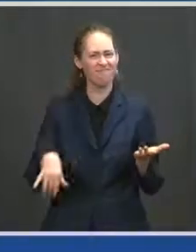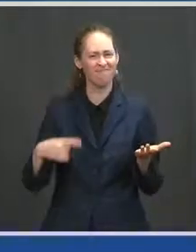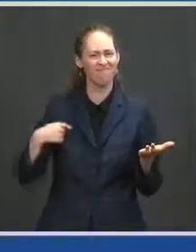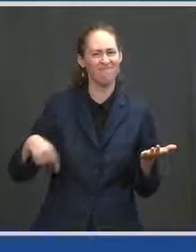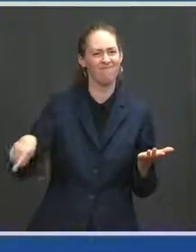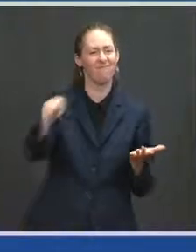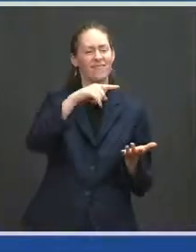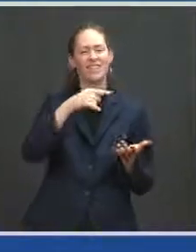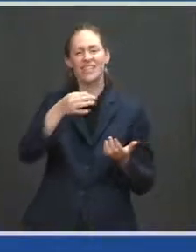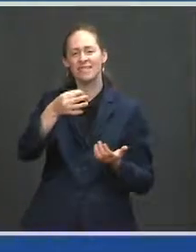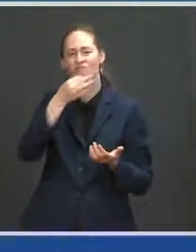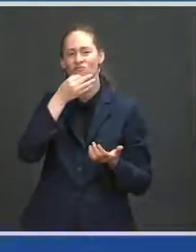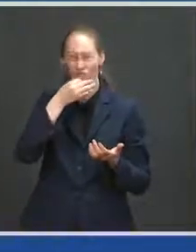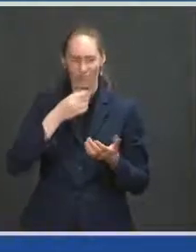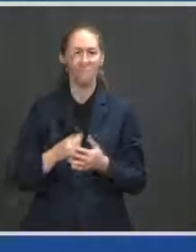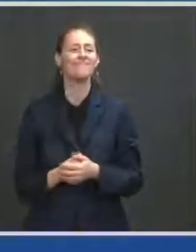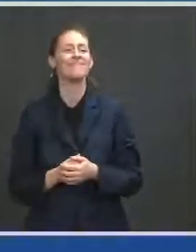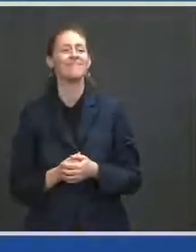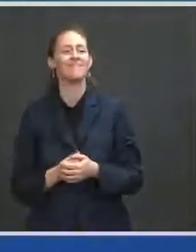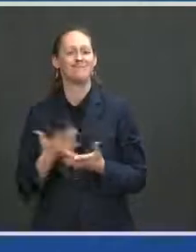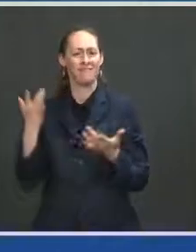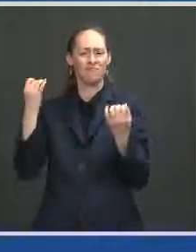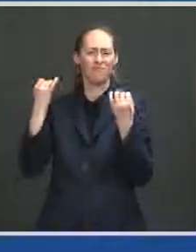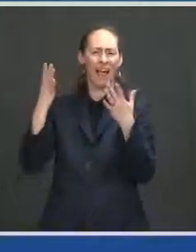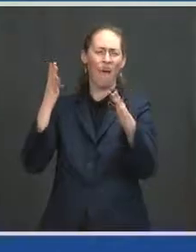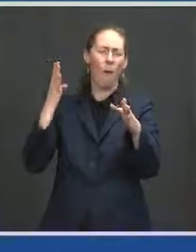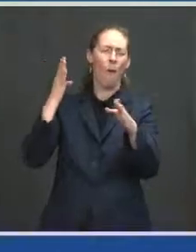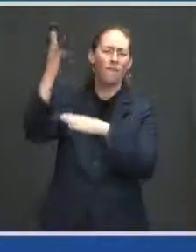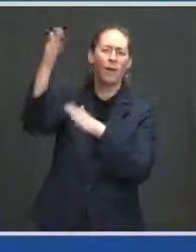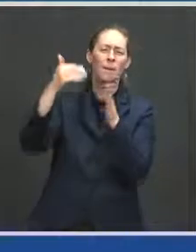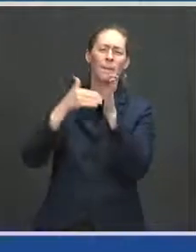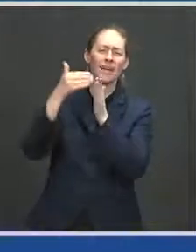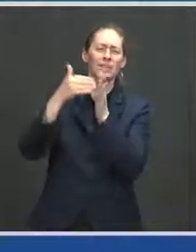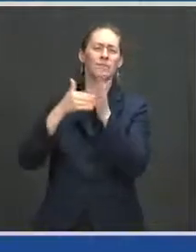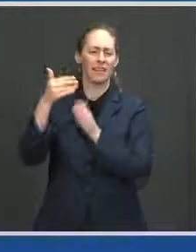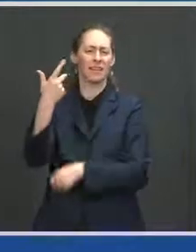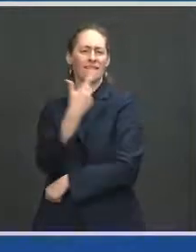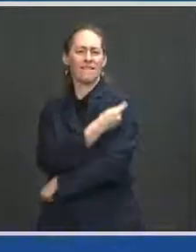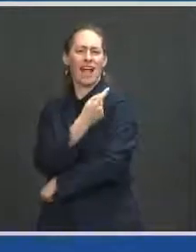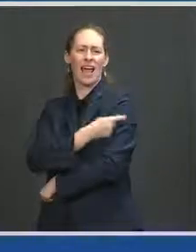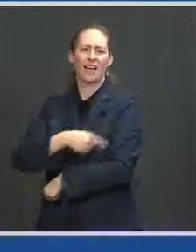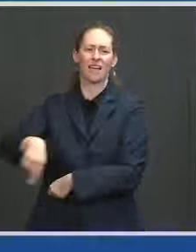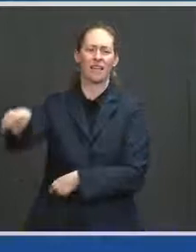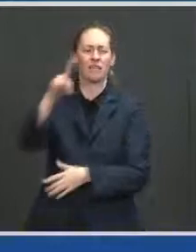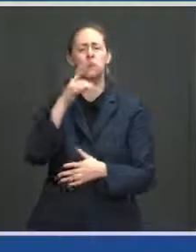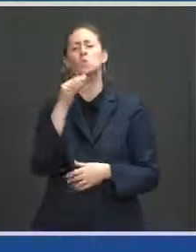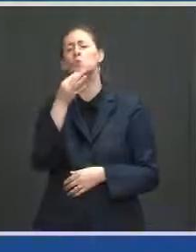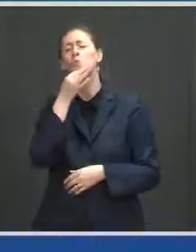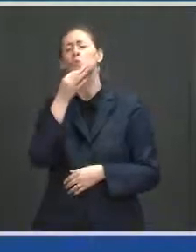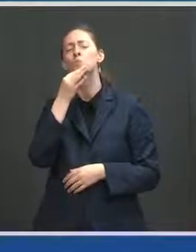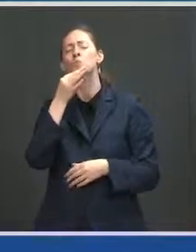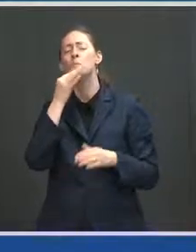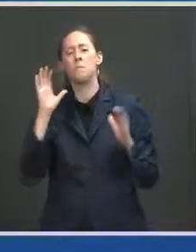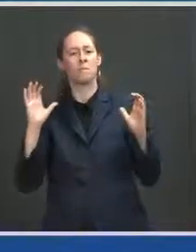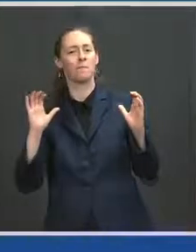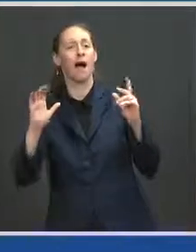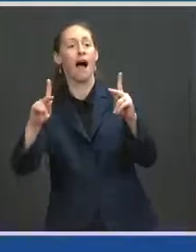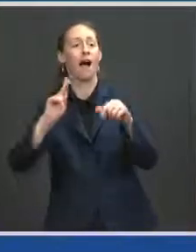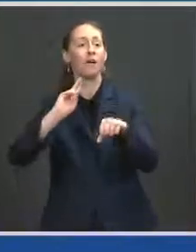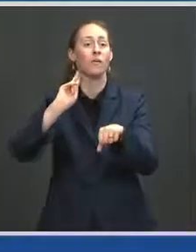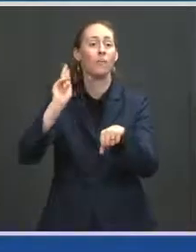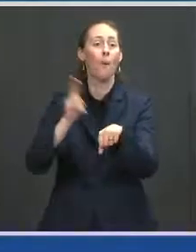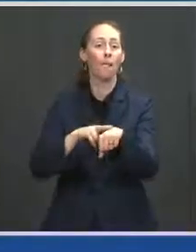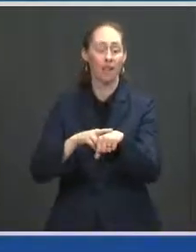Americans have been vaccinated. They're able to return to closer to a closer to normal life. Fully vaccinated people